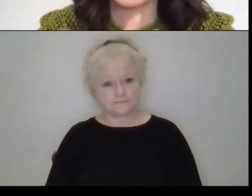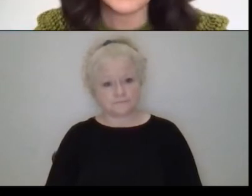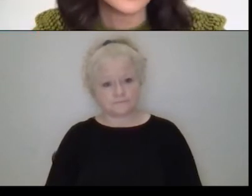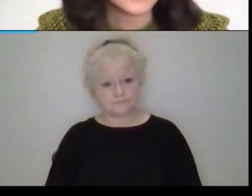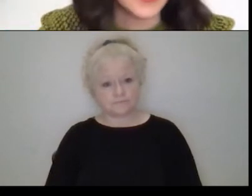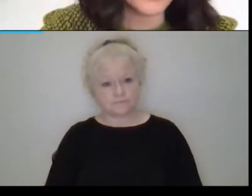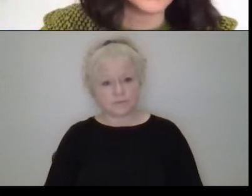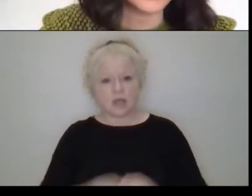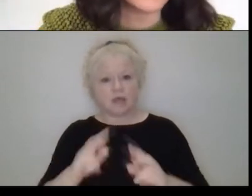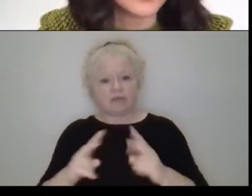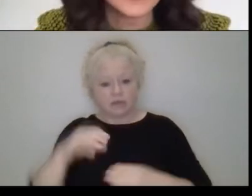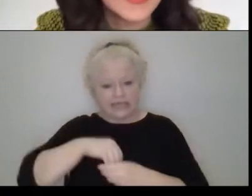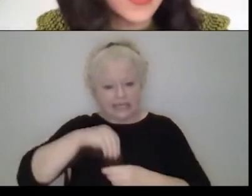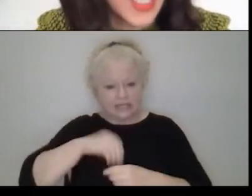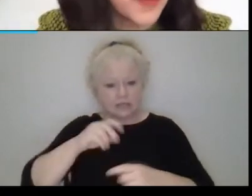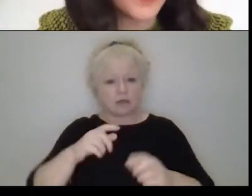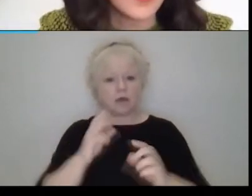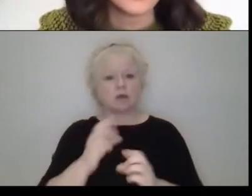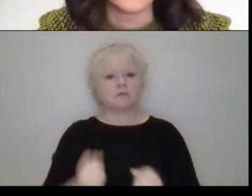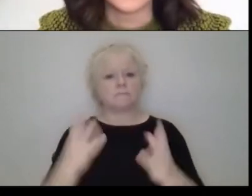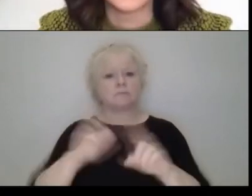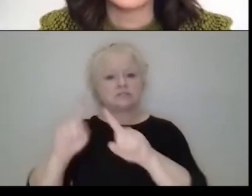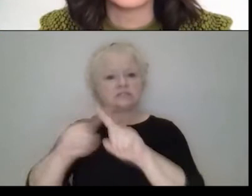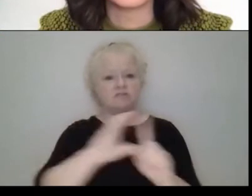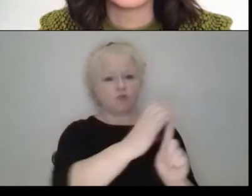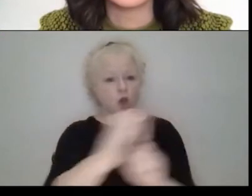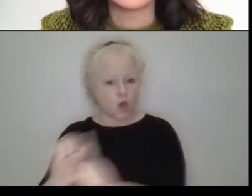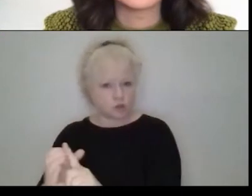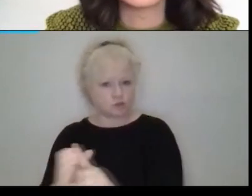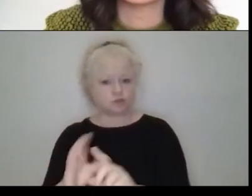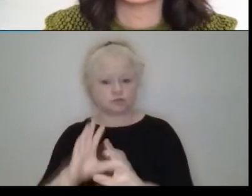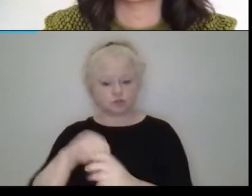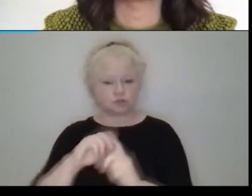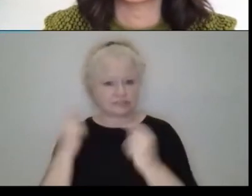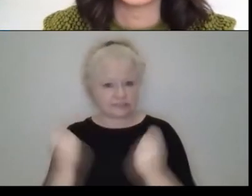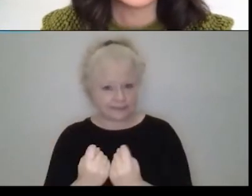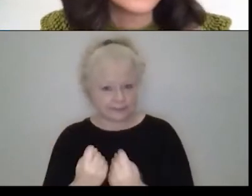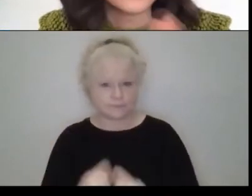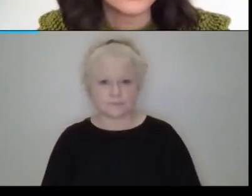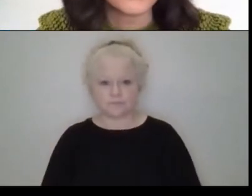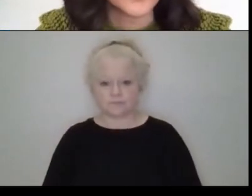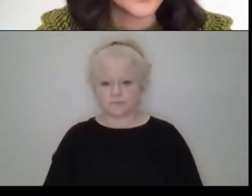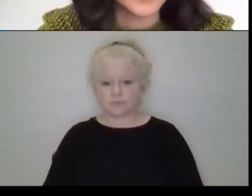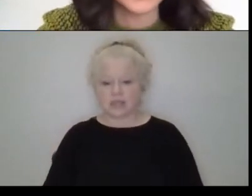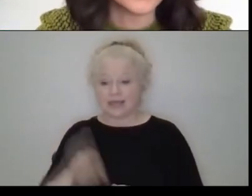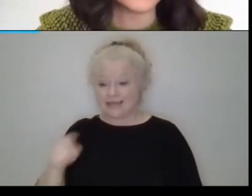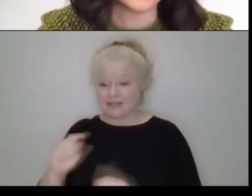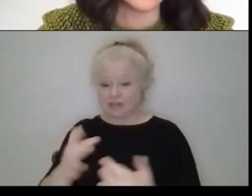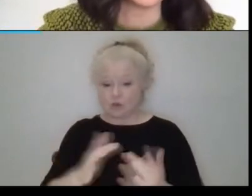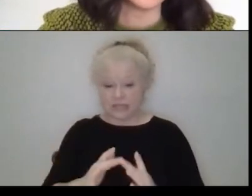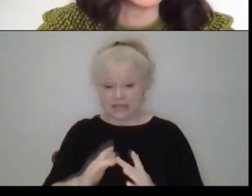interdisciplinary and multicultural team. And in these, um, connections for sure